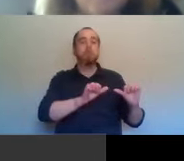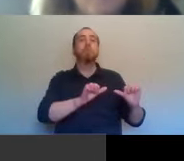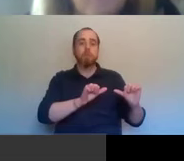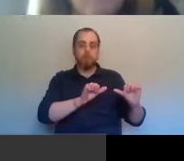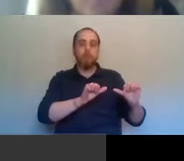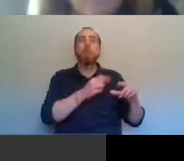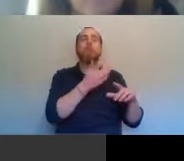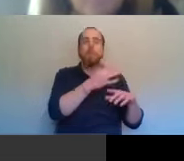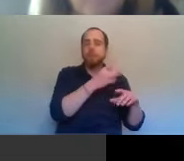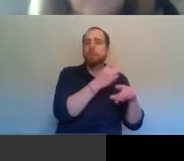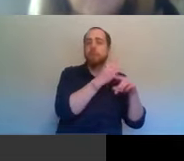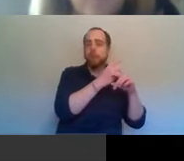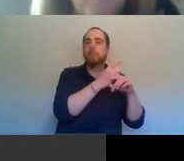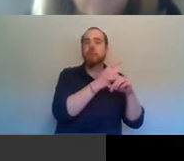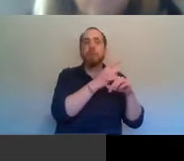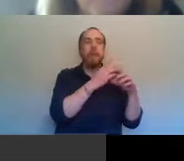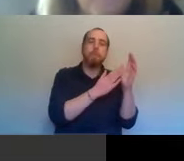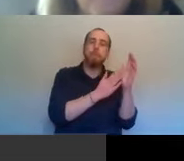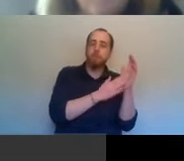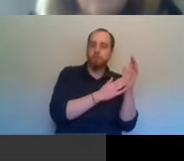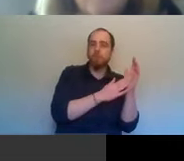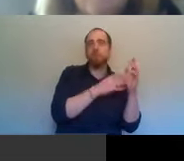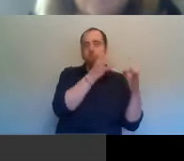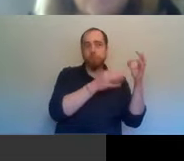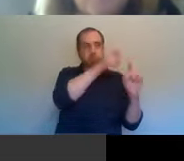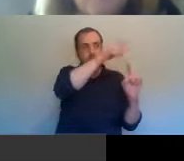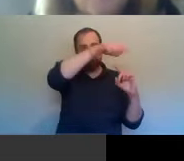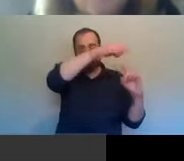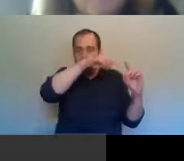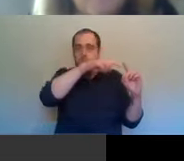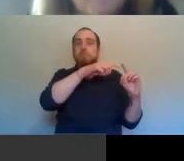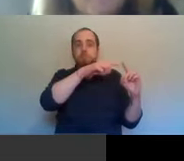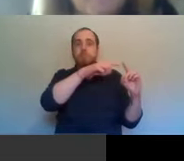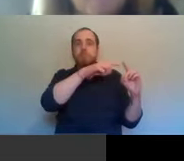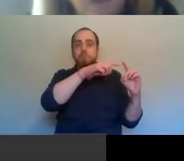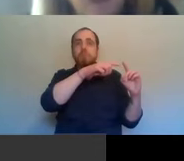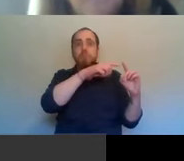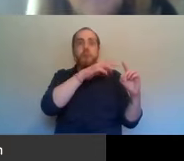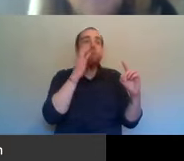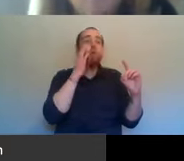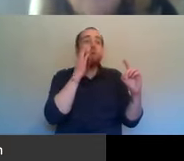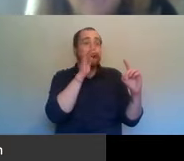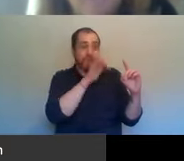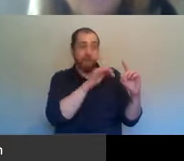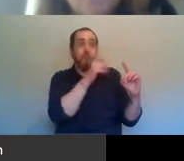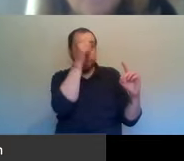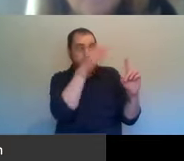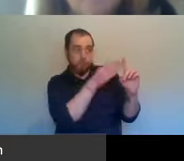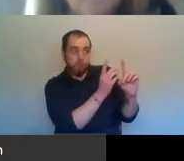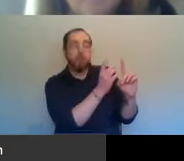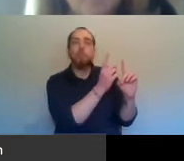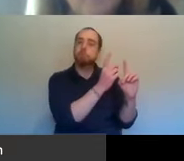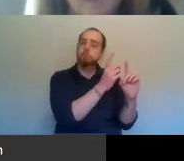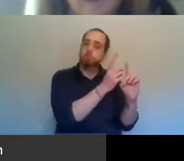Dane Dara Barker, who is probably, over that period, the most prominent woman politician,